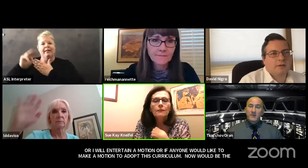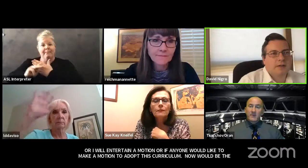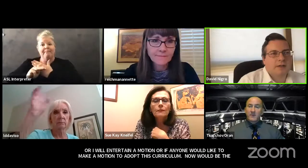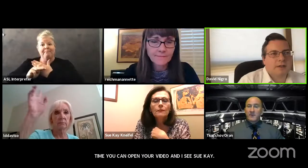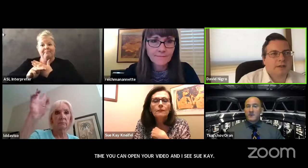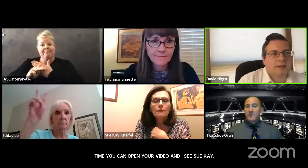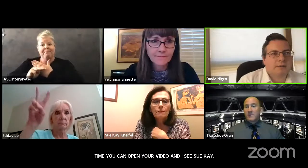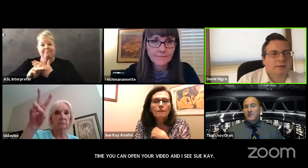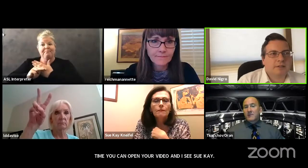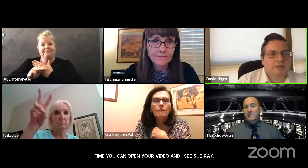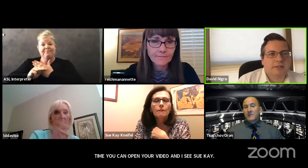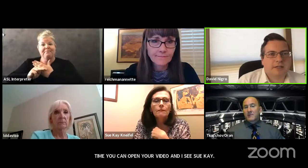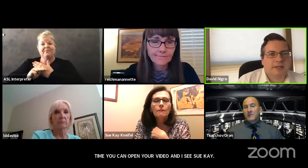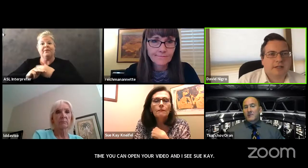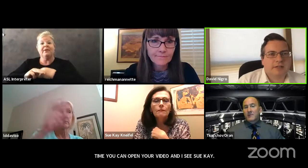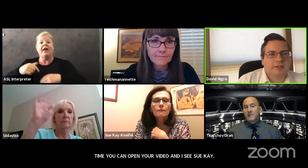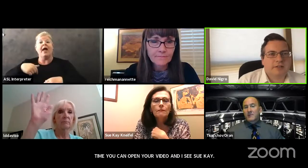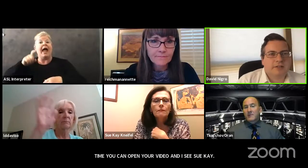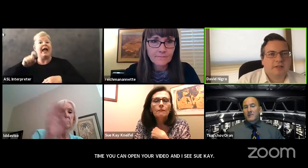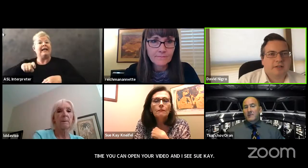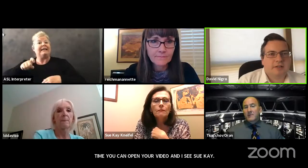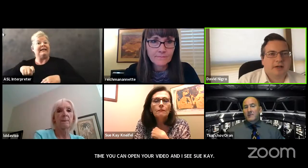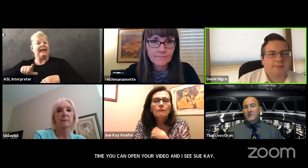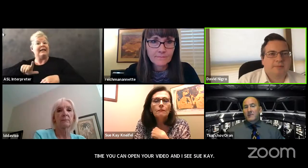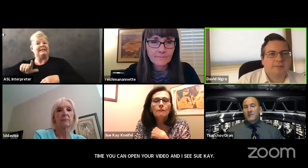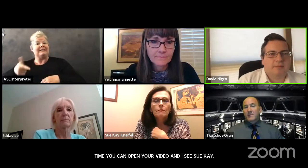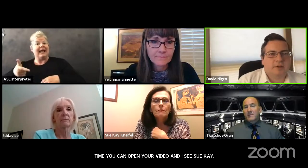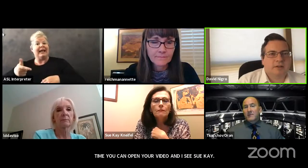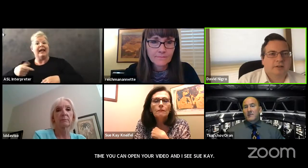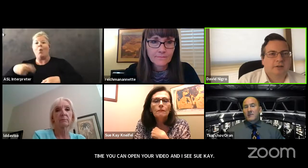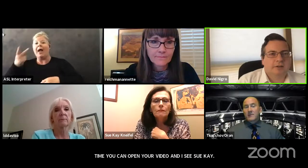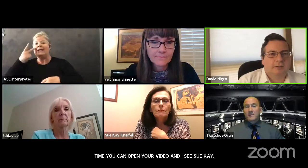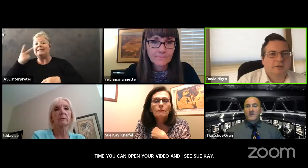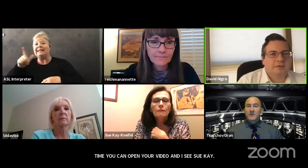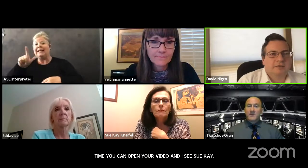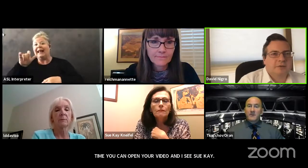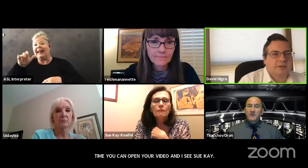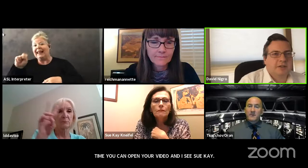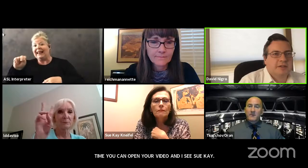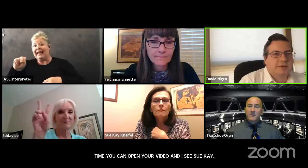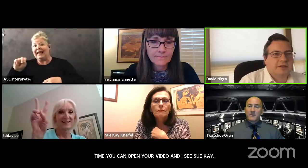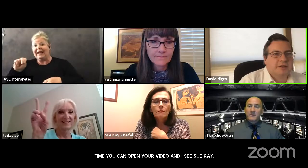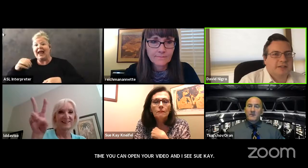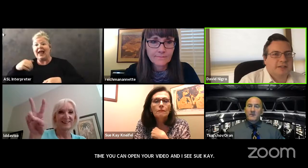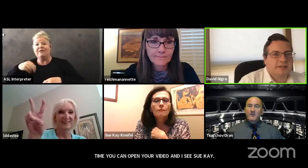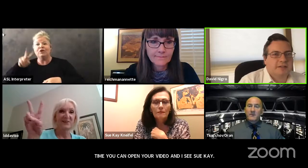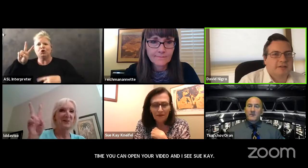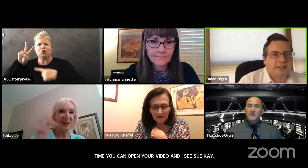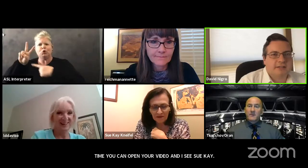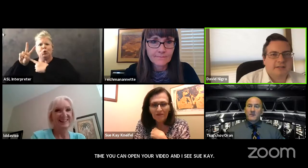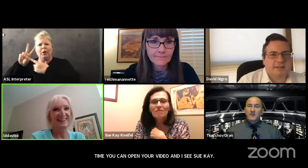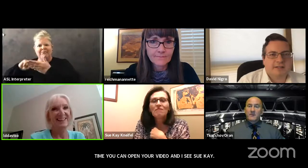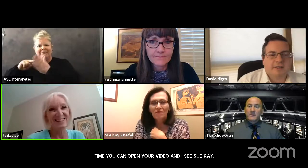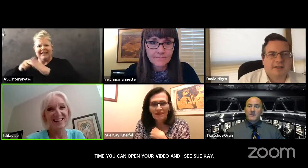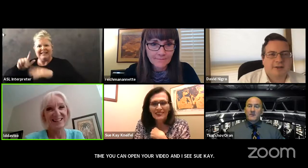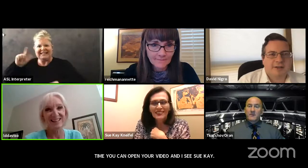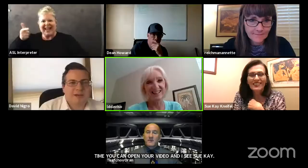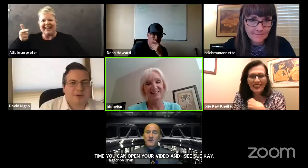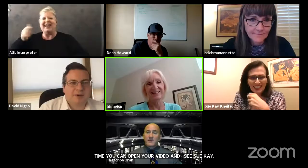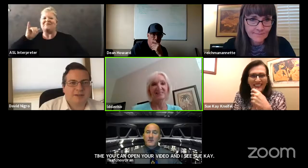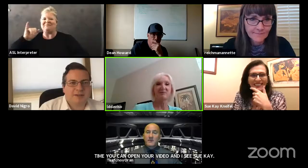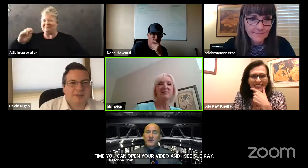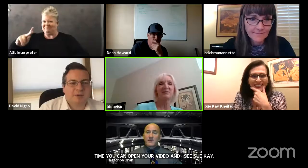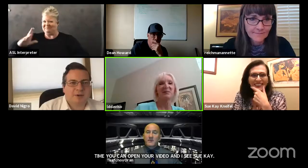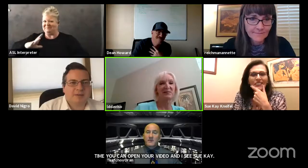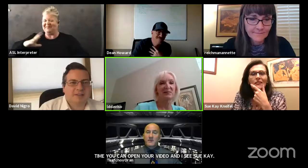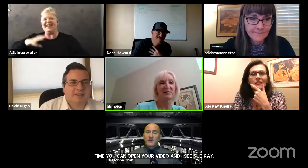okay and i will need a second i see um uh lynn holding up two fingers which i think means second is that correct yes i